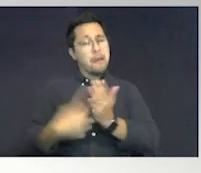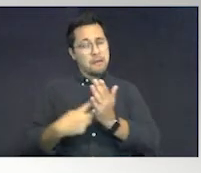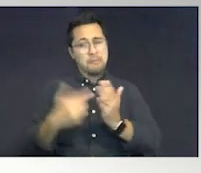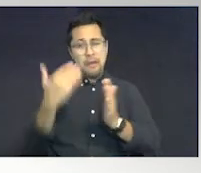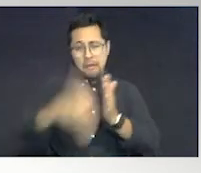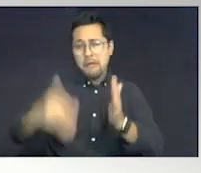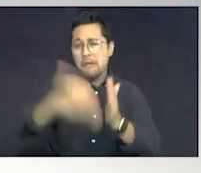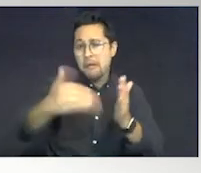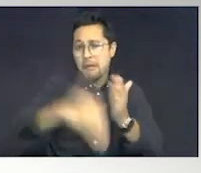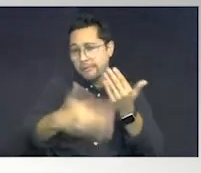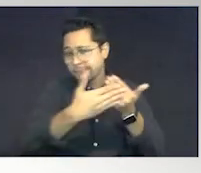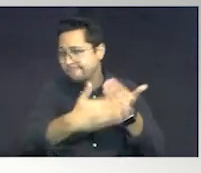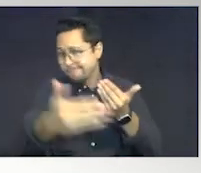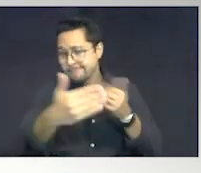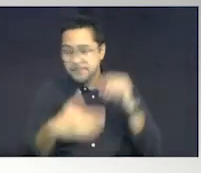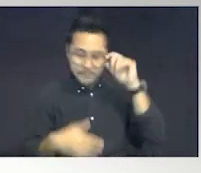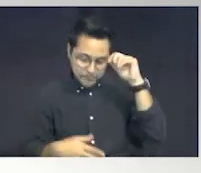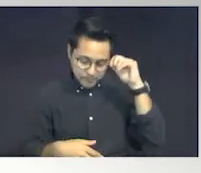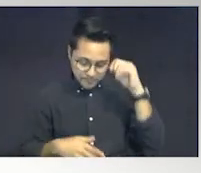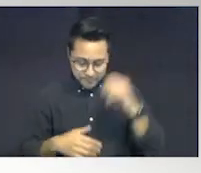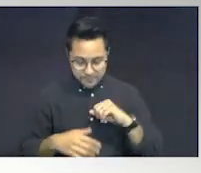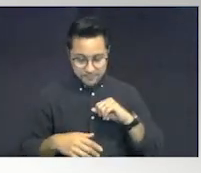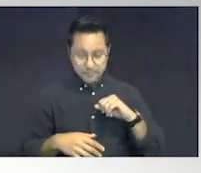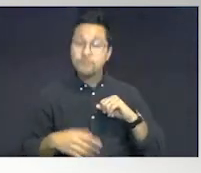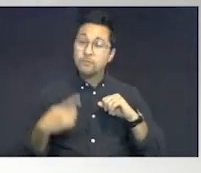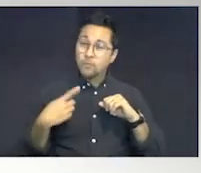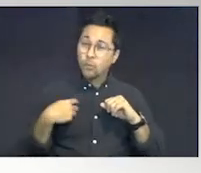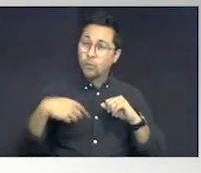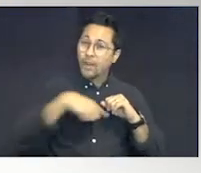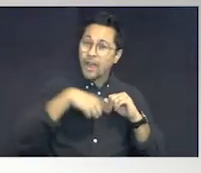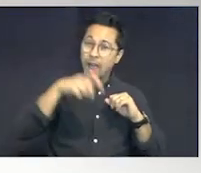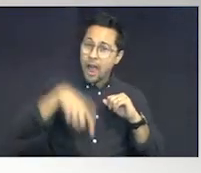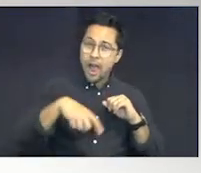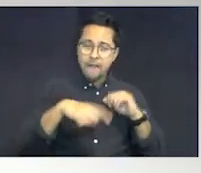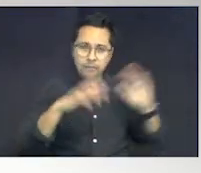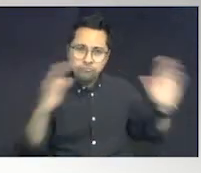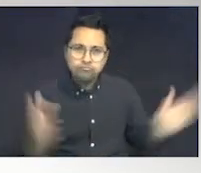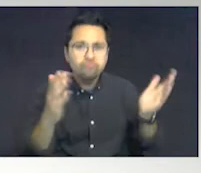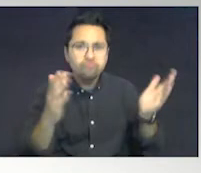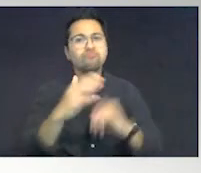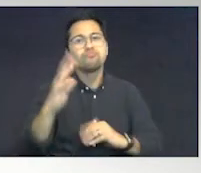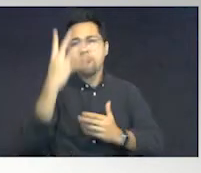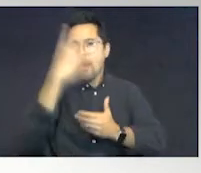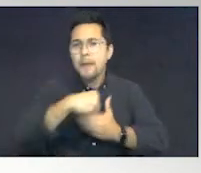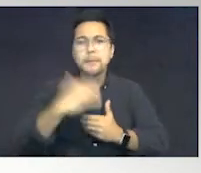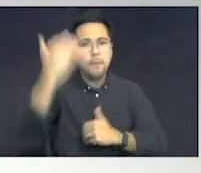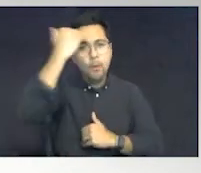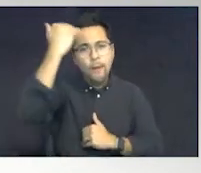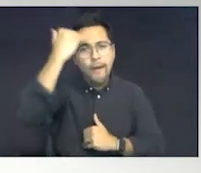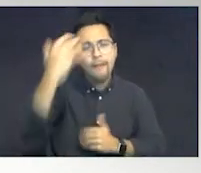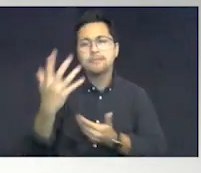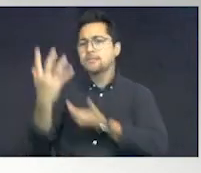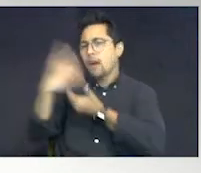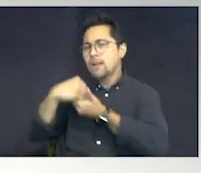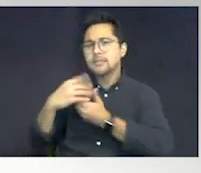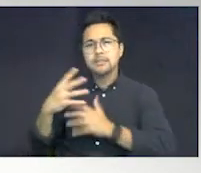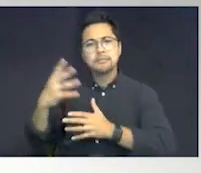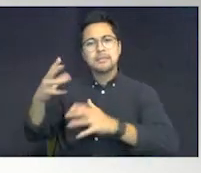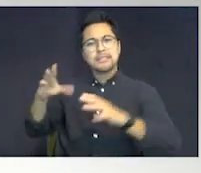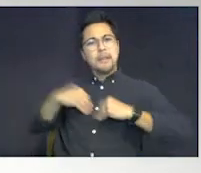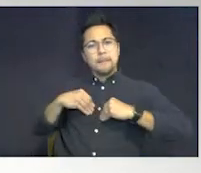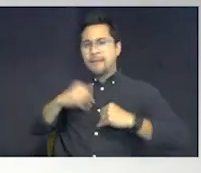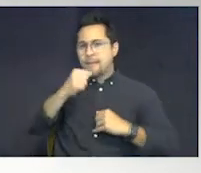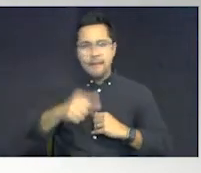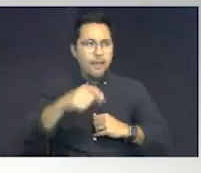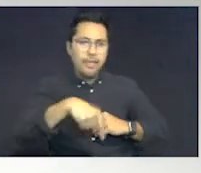this thing. We've got to be broke promoting autism awareness and autism acceptance. Right? It is no longer